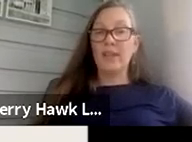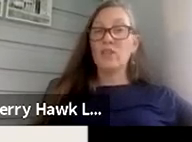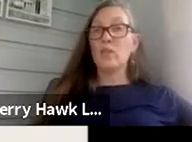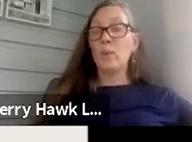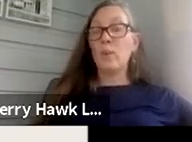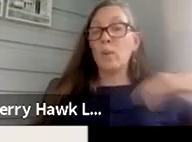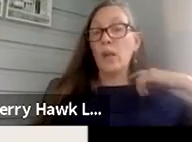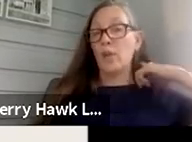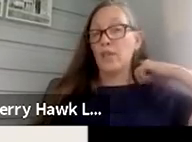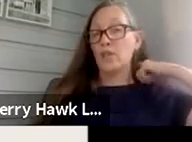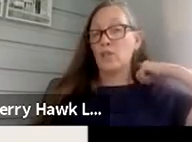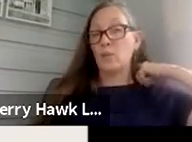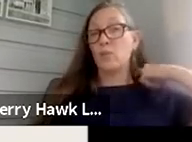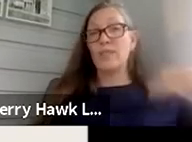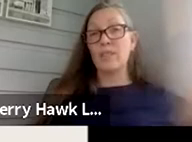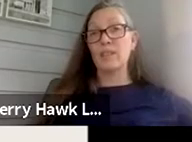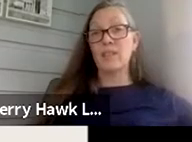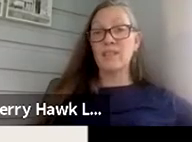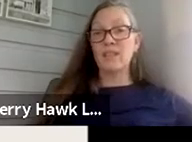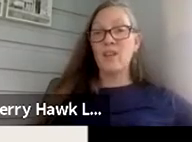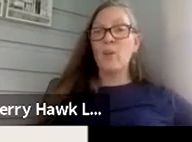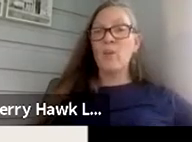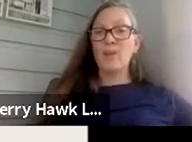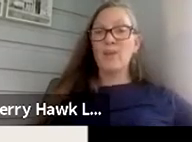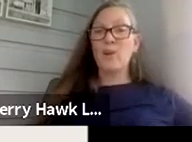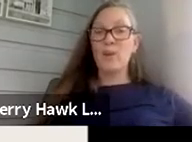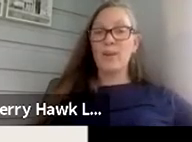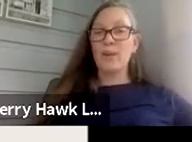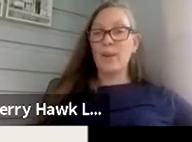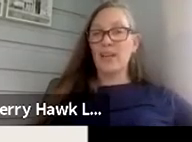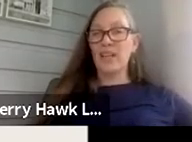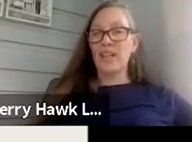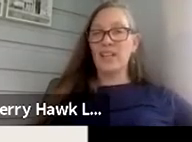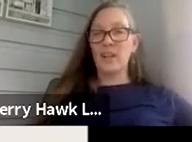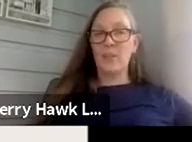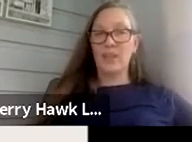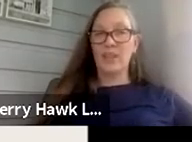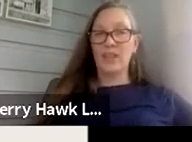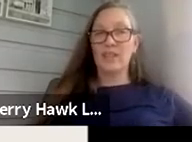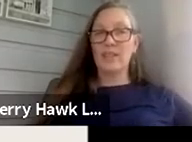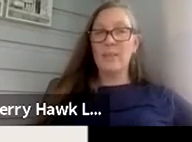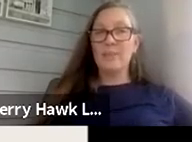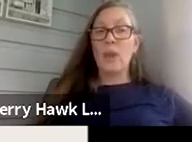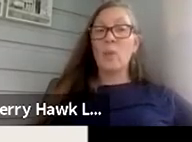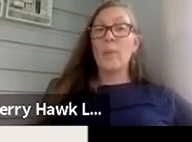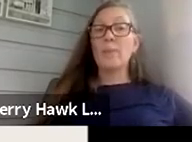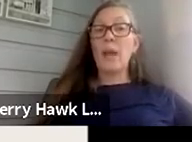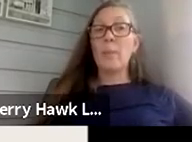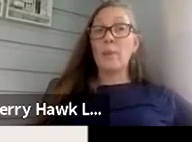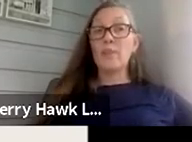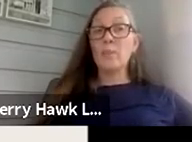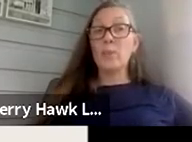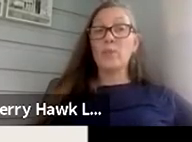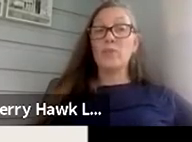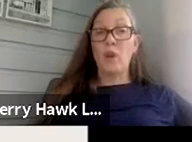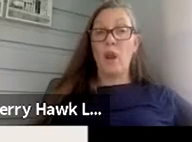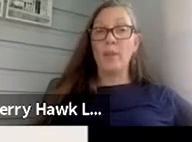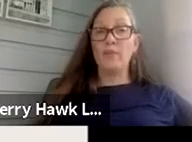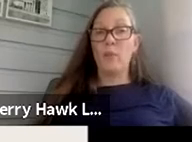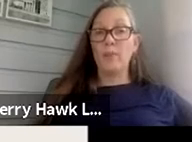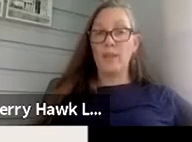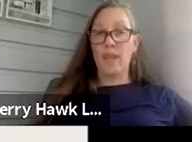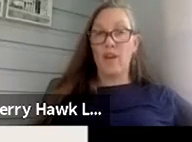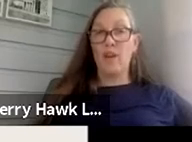Lifelines to promote health and social resiliency within our urban American Indian communities, and we apply principles of